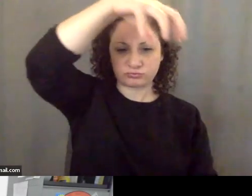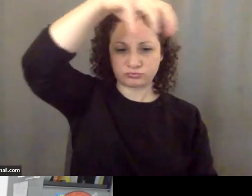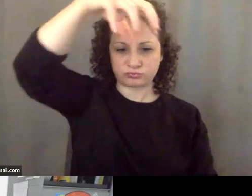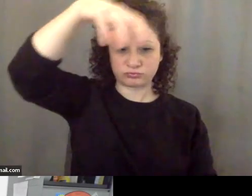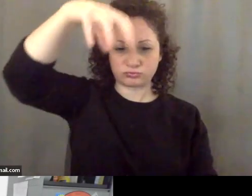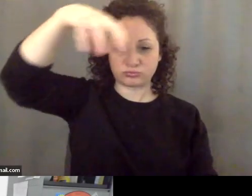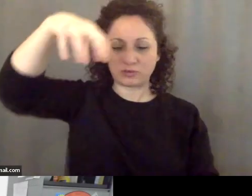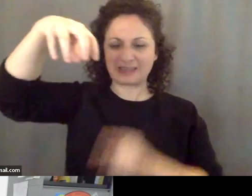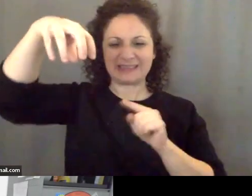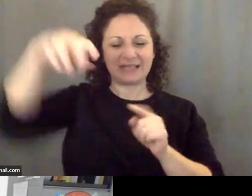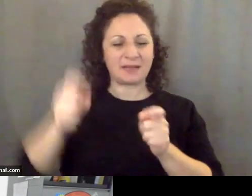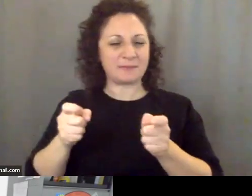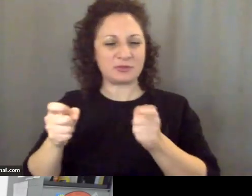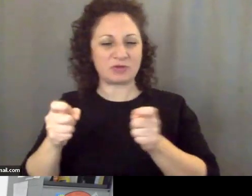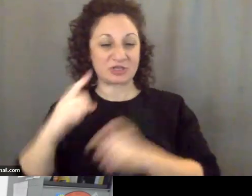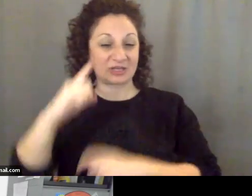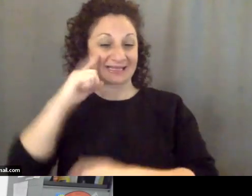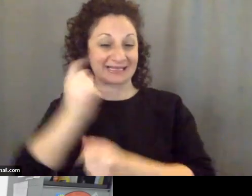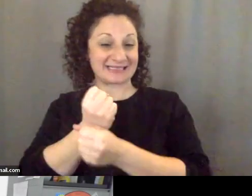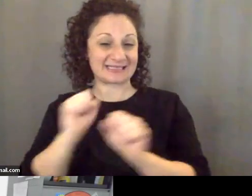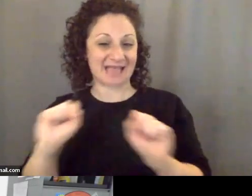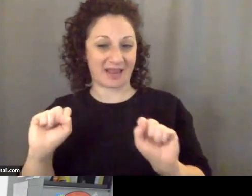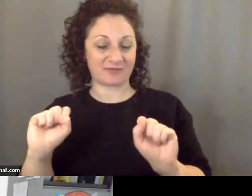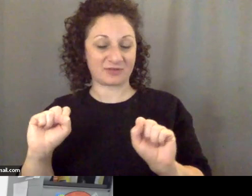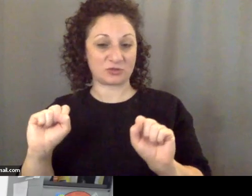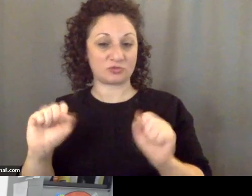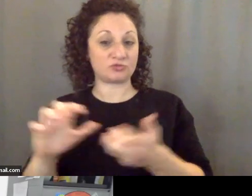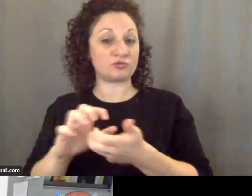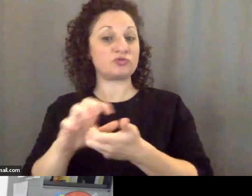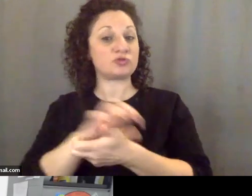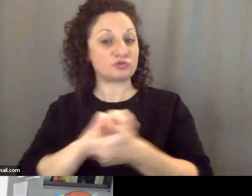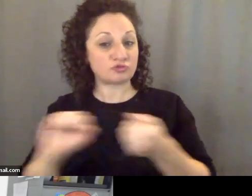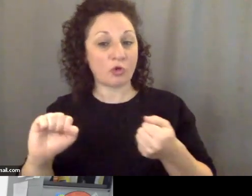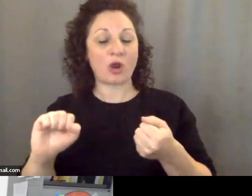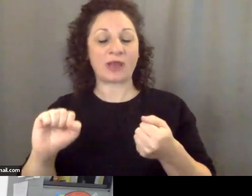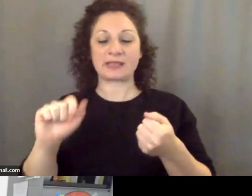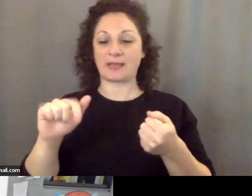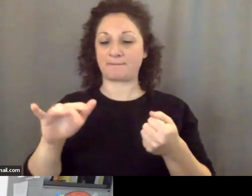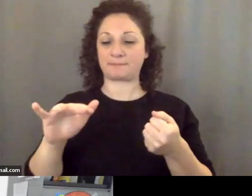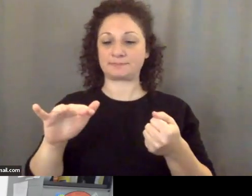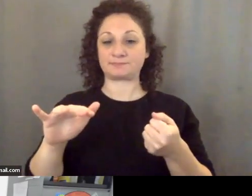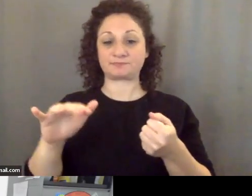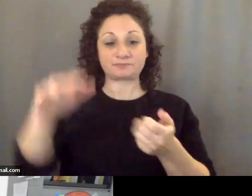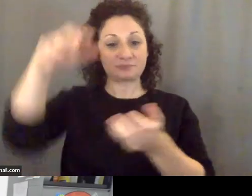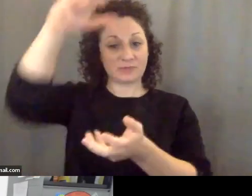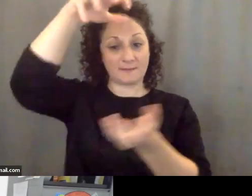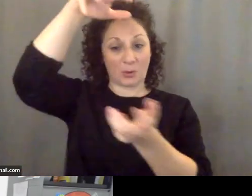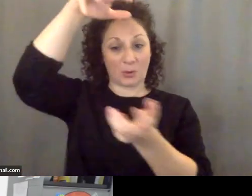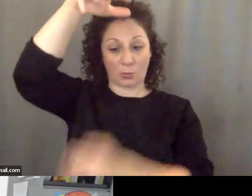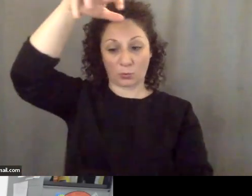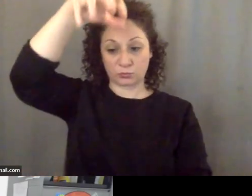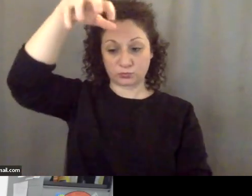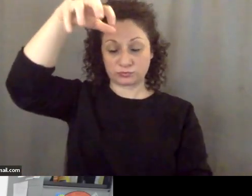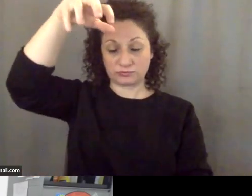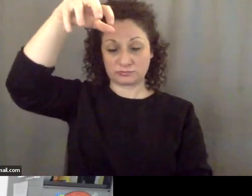thinks it is safe to destroy the balloon, which it